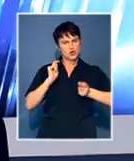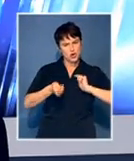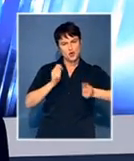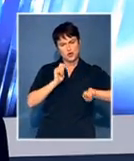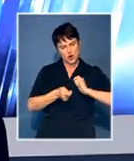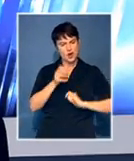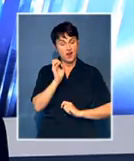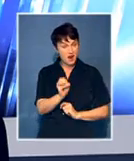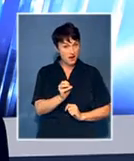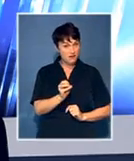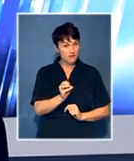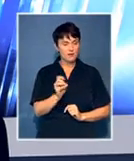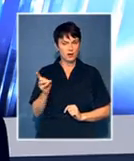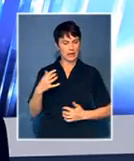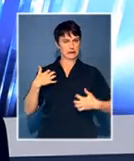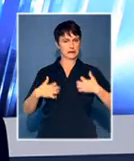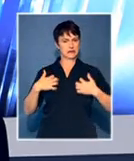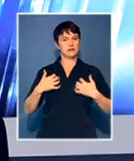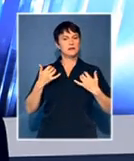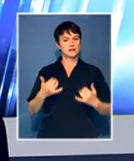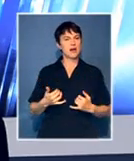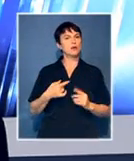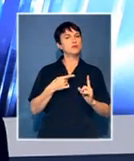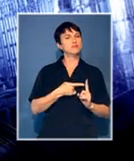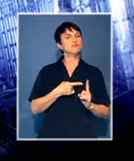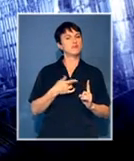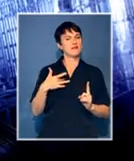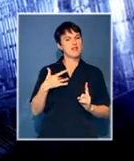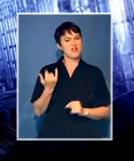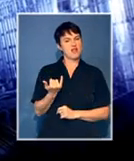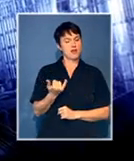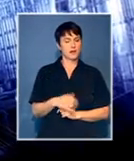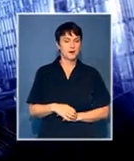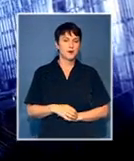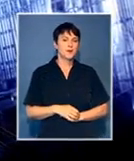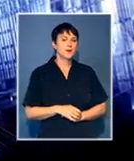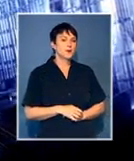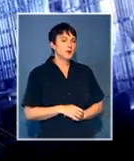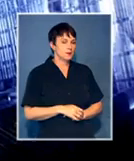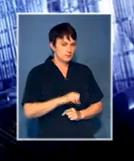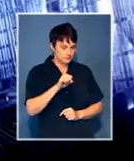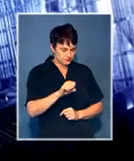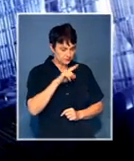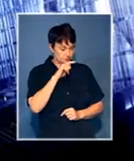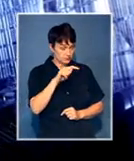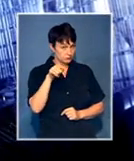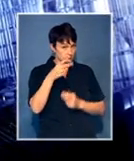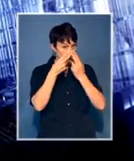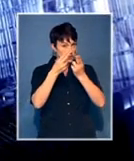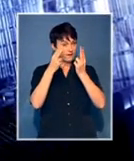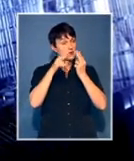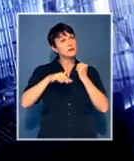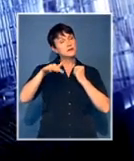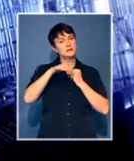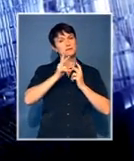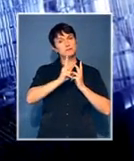institutions. As a faculty member, what is it like? Yes, indeed. There's quite a lot of change that happened in tertiary education.